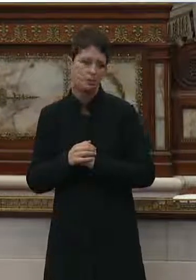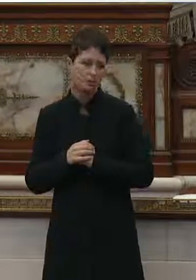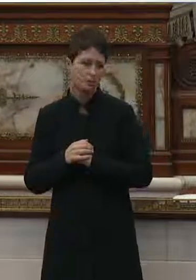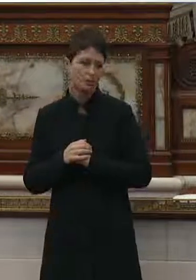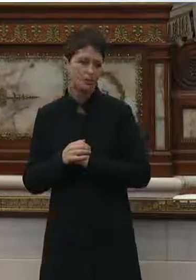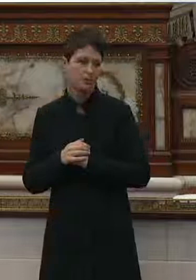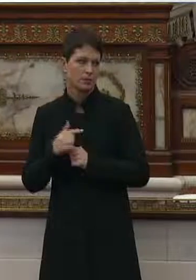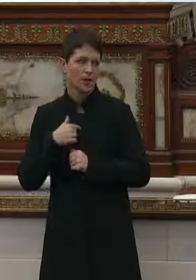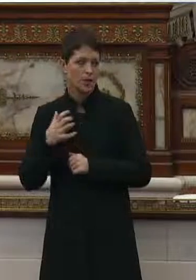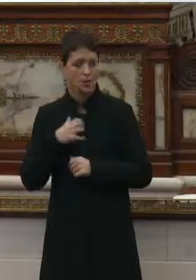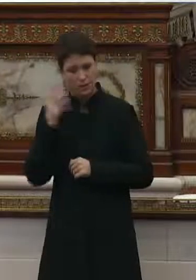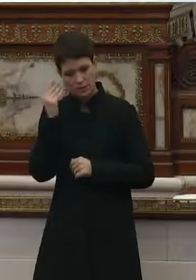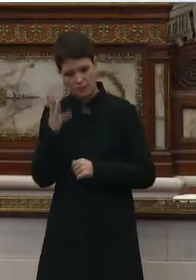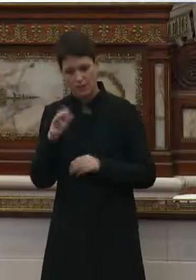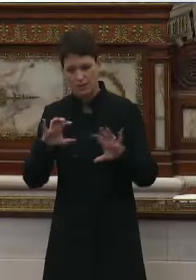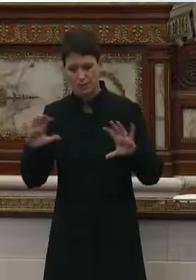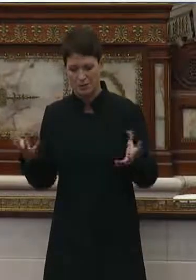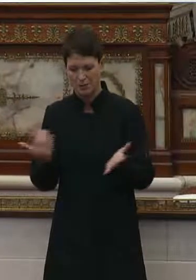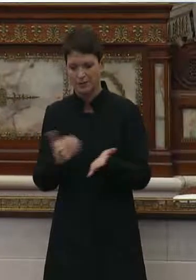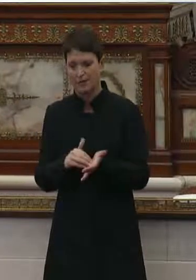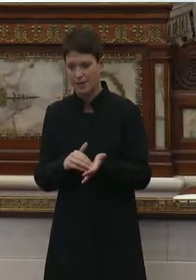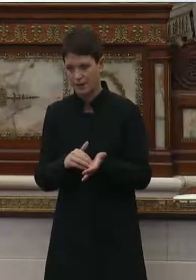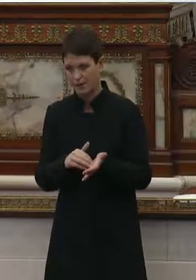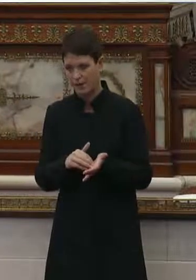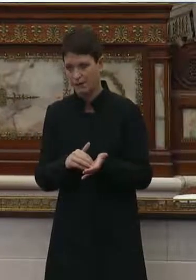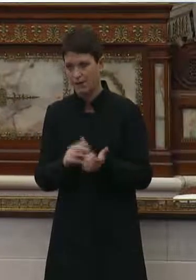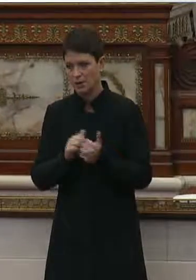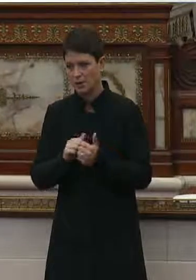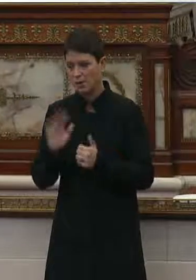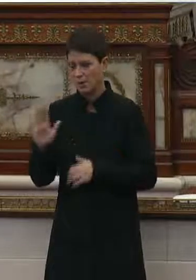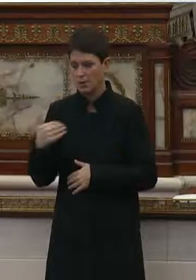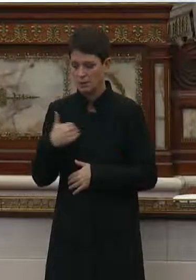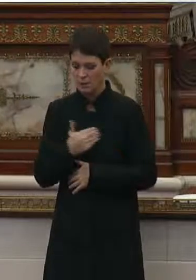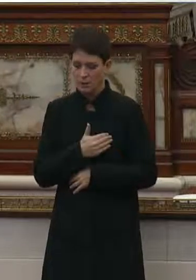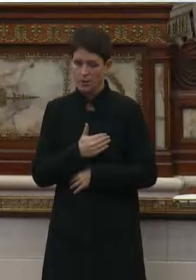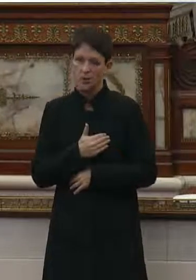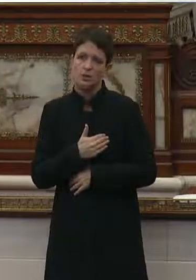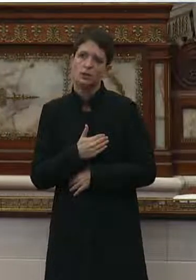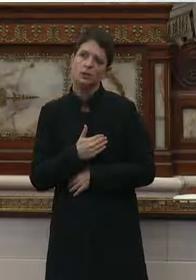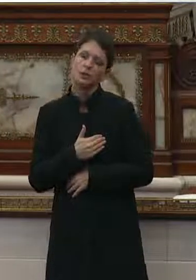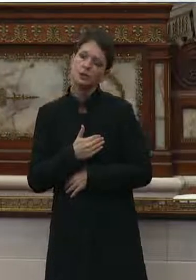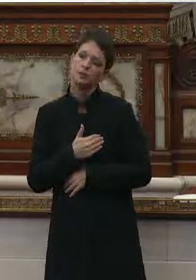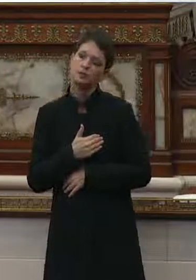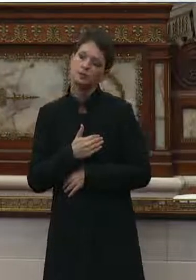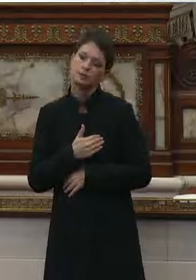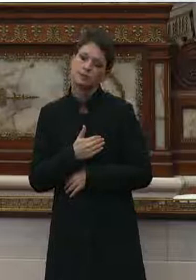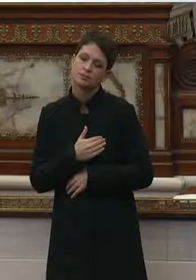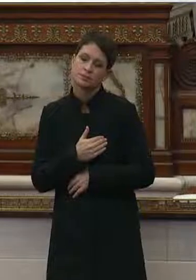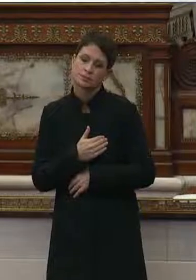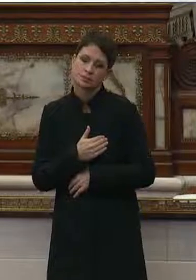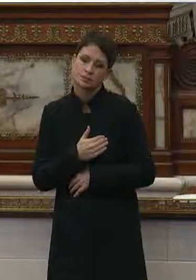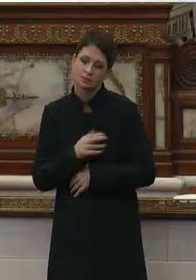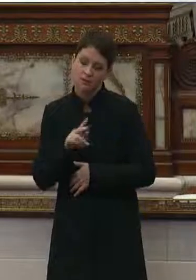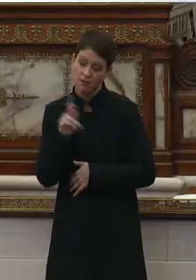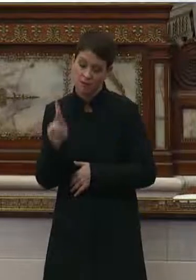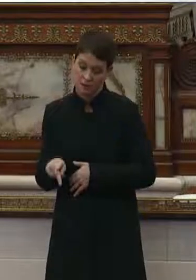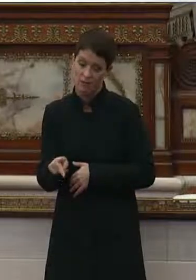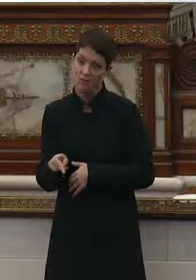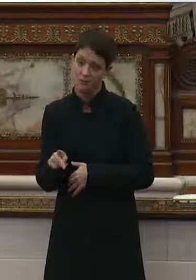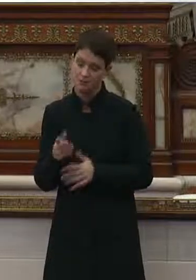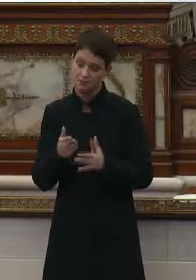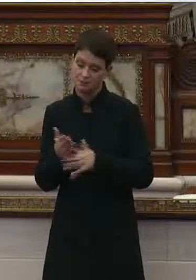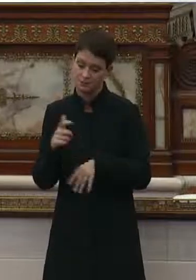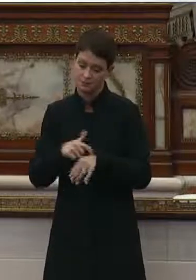share out with this panel again and with your members that Philadelphia, through the